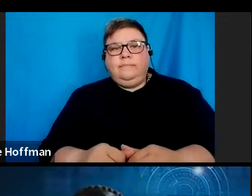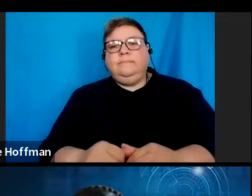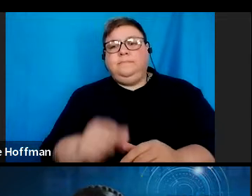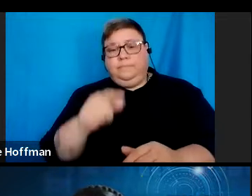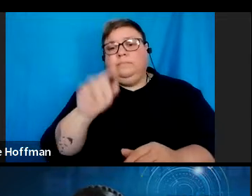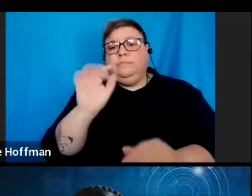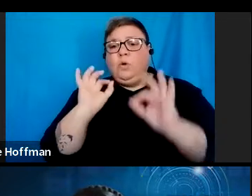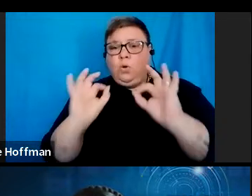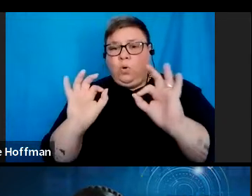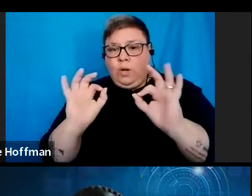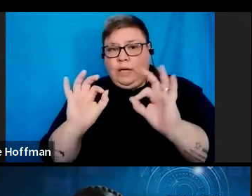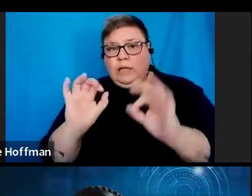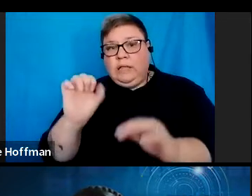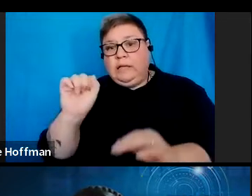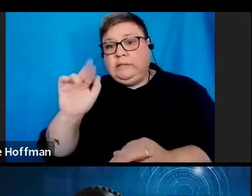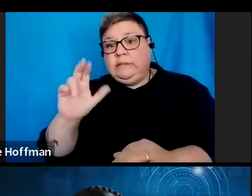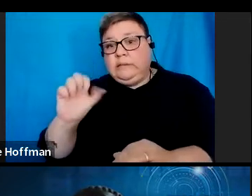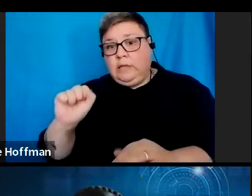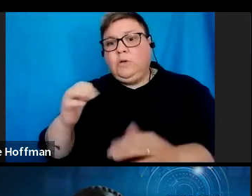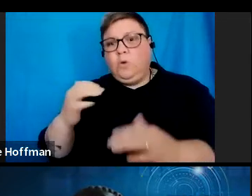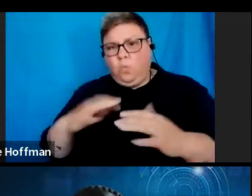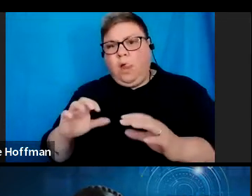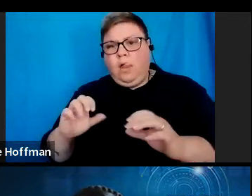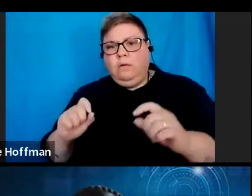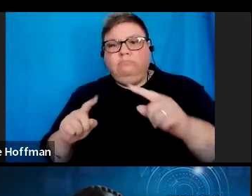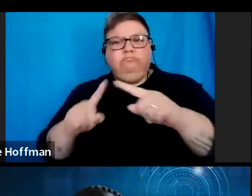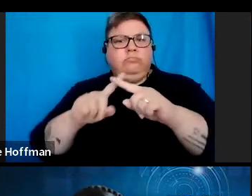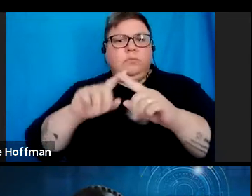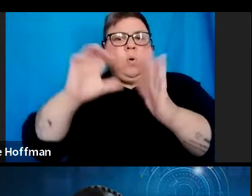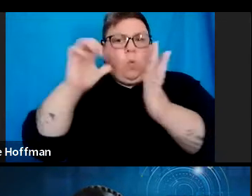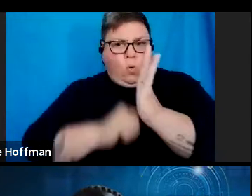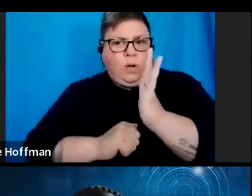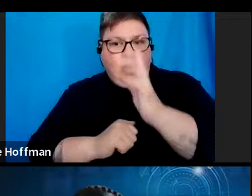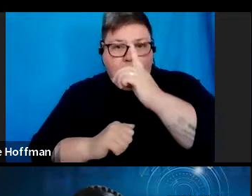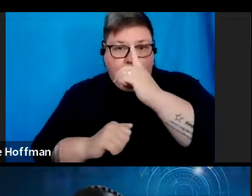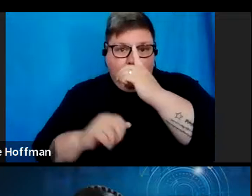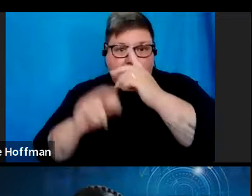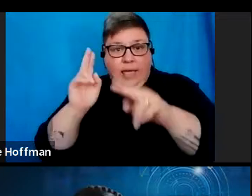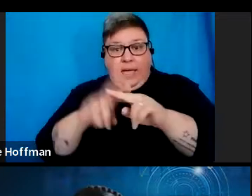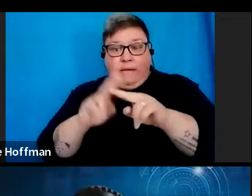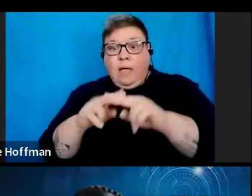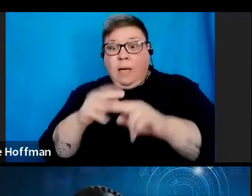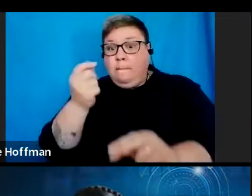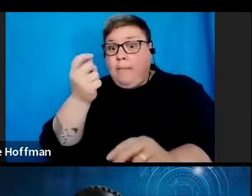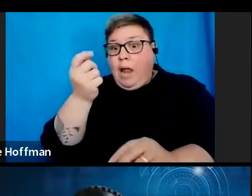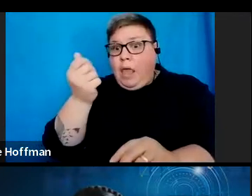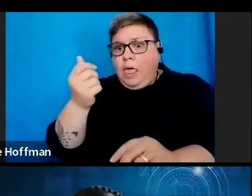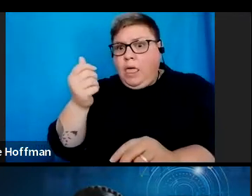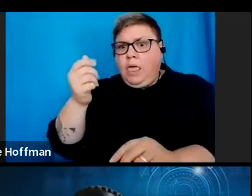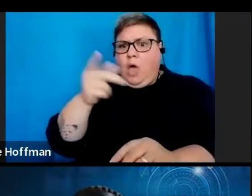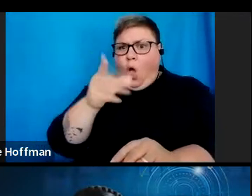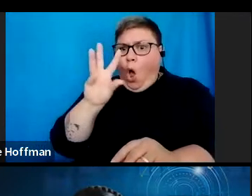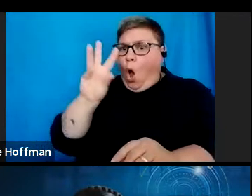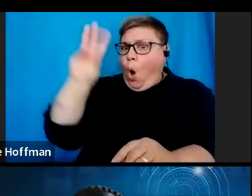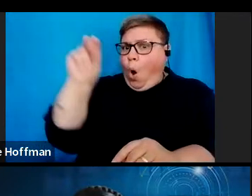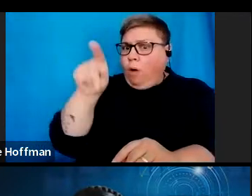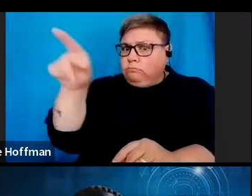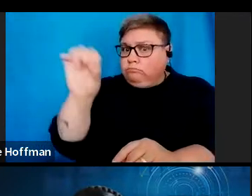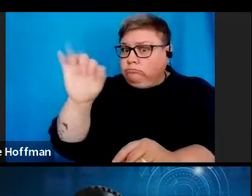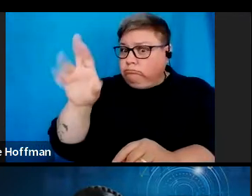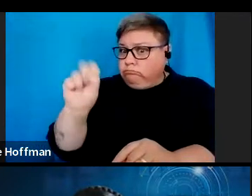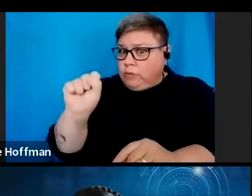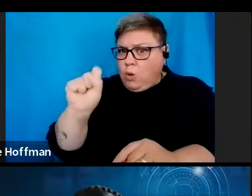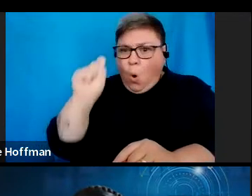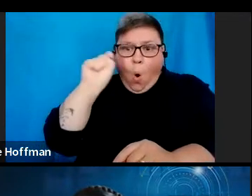SASE will issue a stop order if there is an outstanding amount on a taxpayer account that is older than a